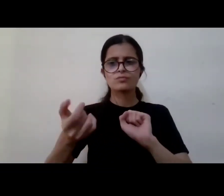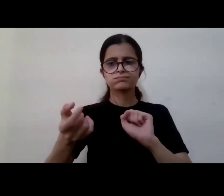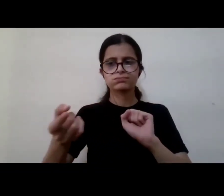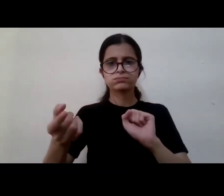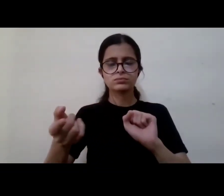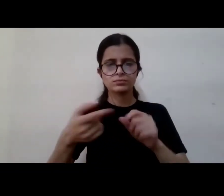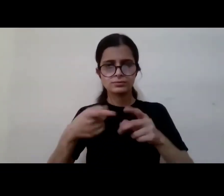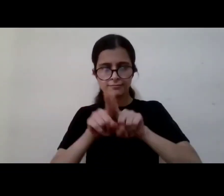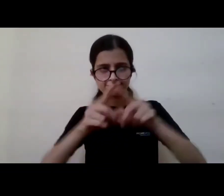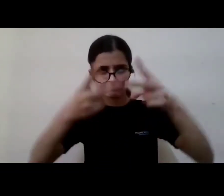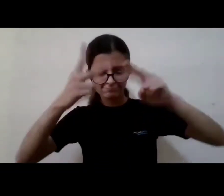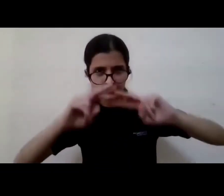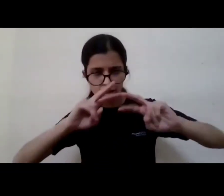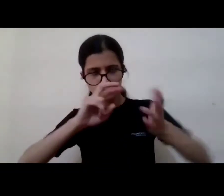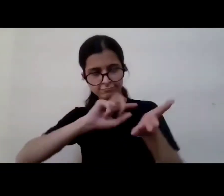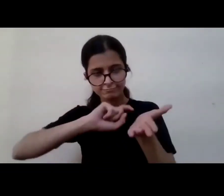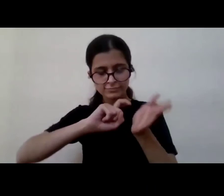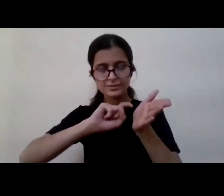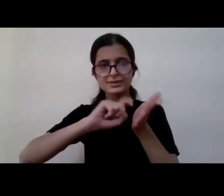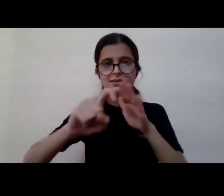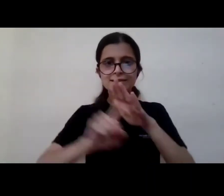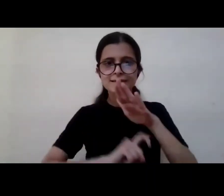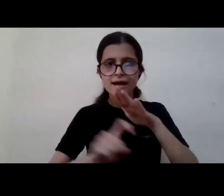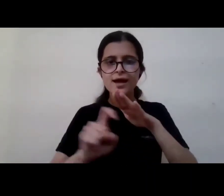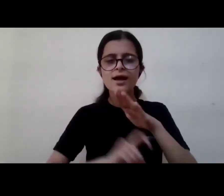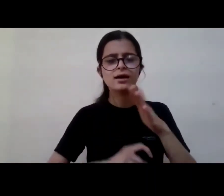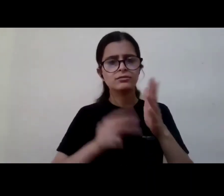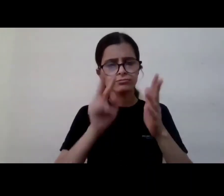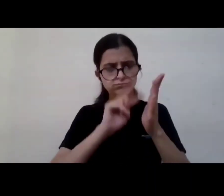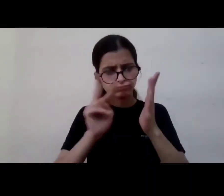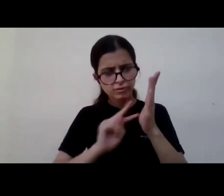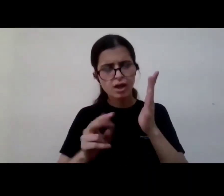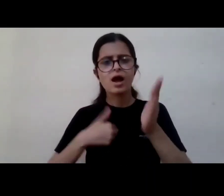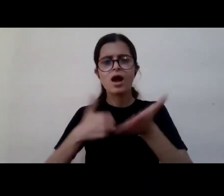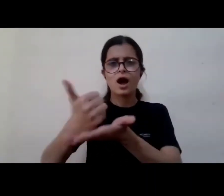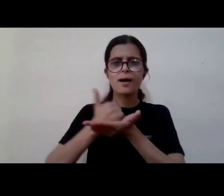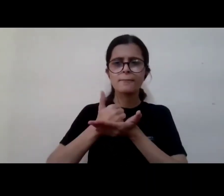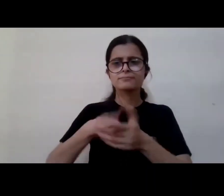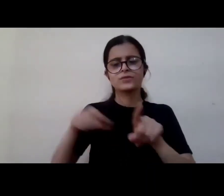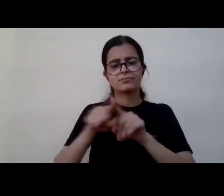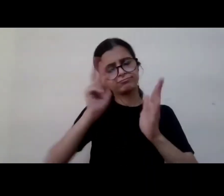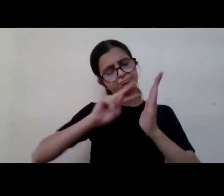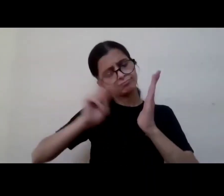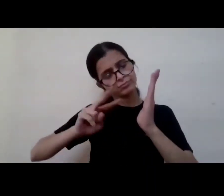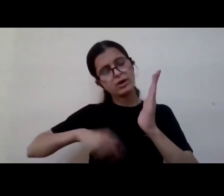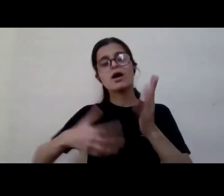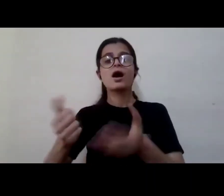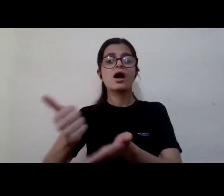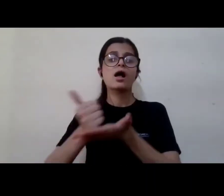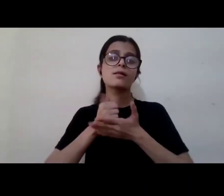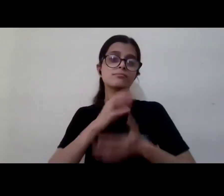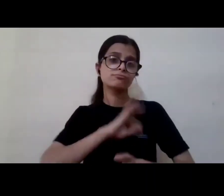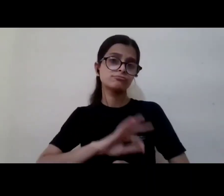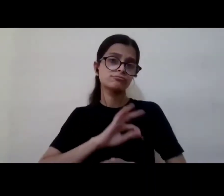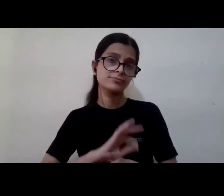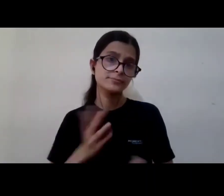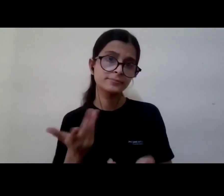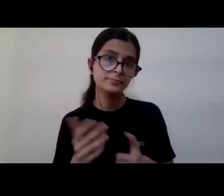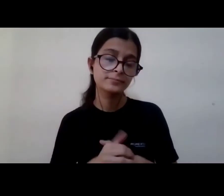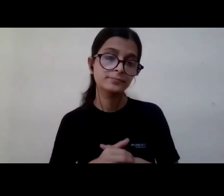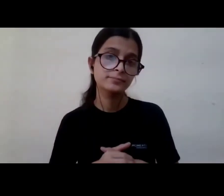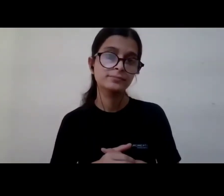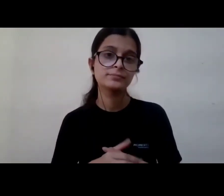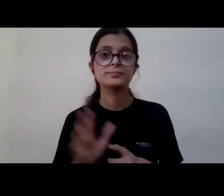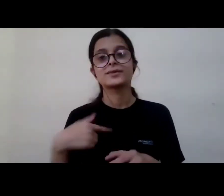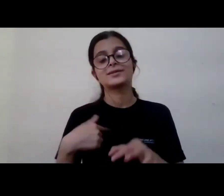scanning option and they can also uh that will help them for their studies so i've got many many good